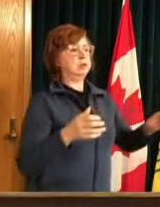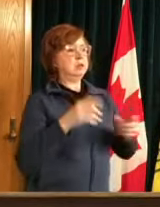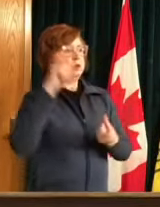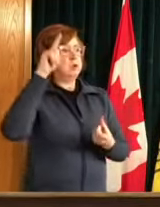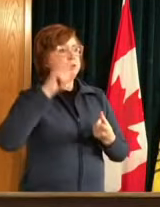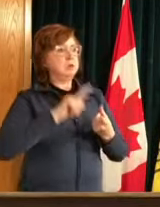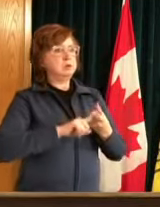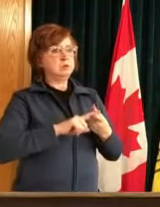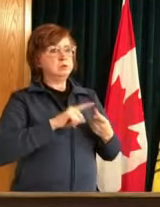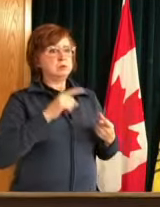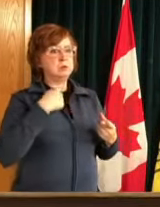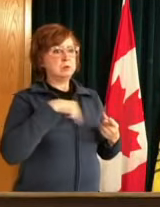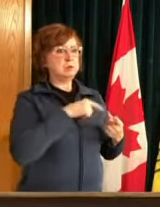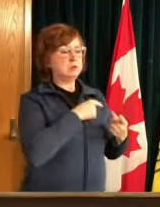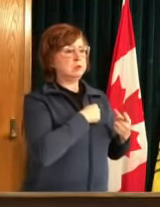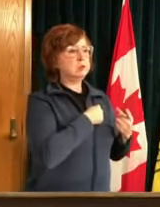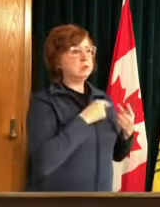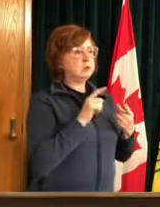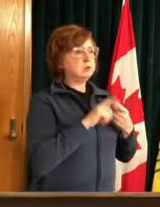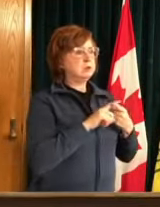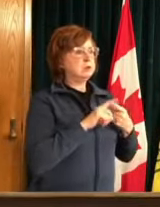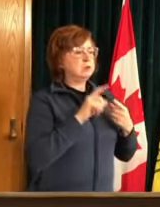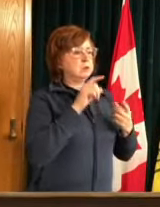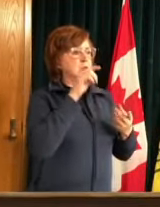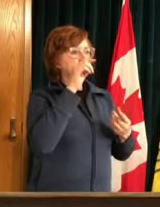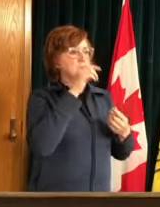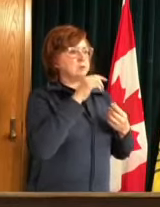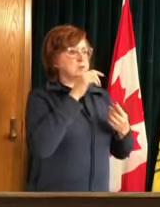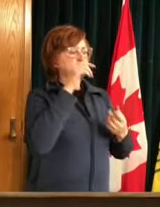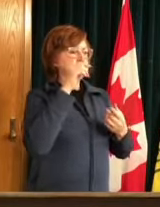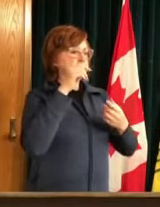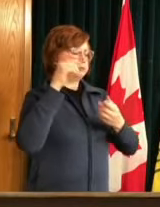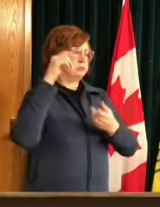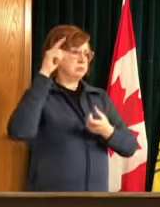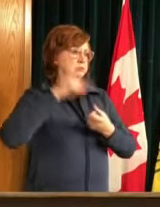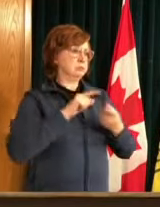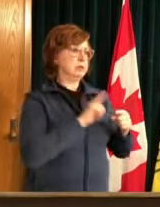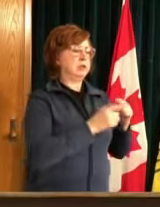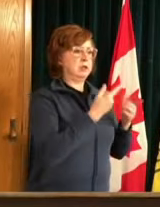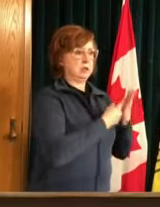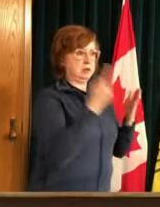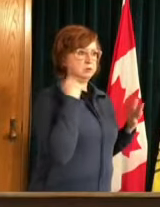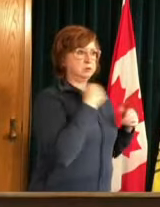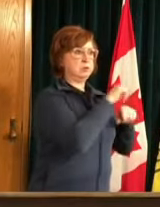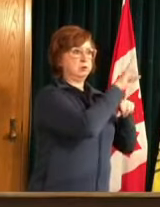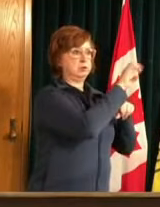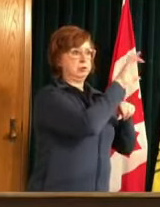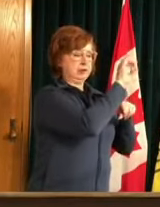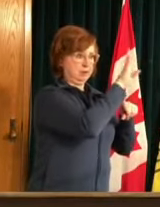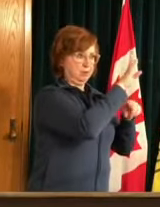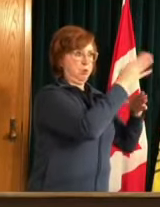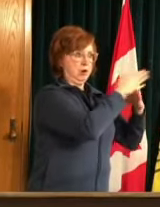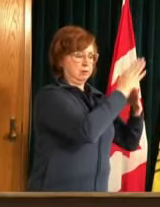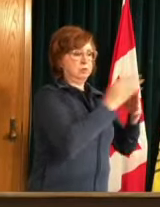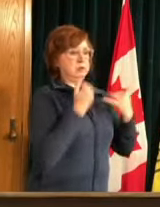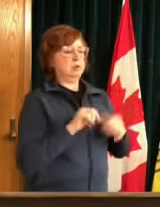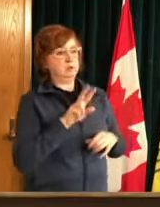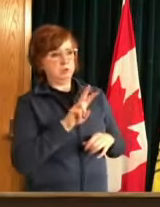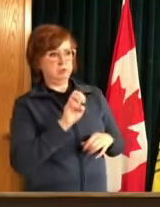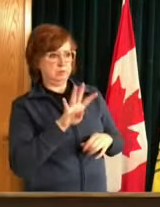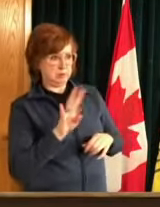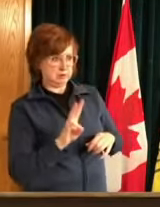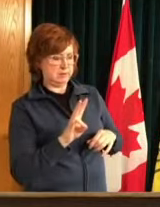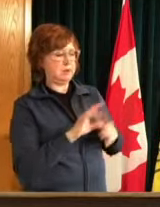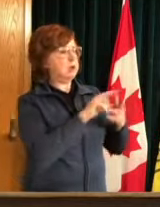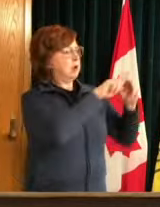average peaked at 284 cases since then it is now dropped to 247 cases that's down about 13% while